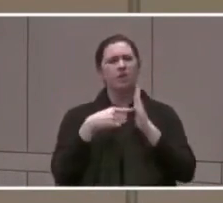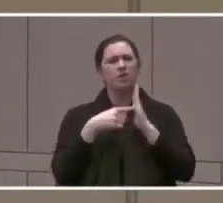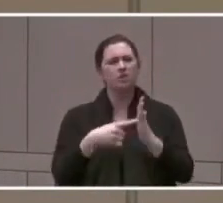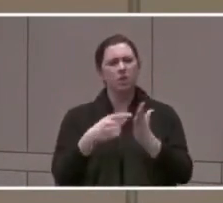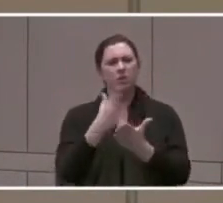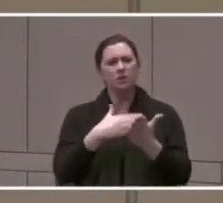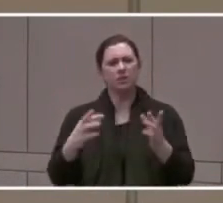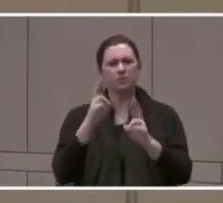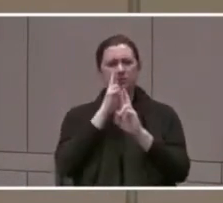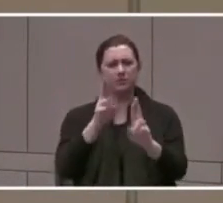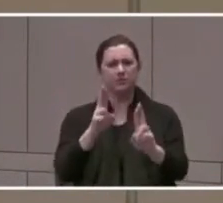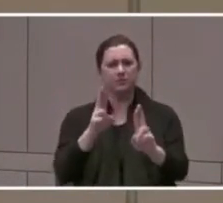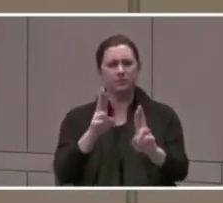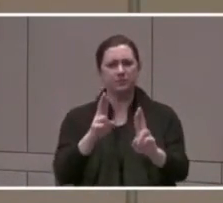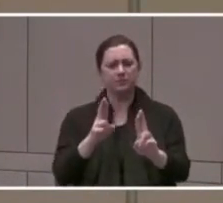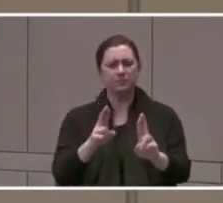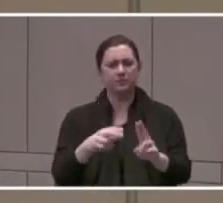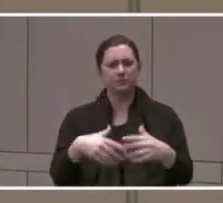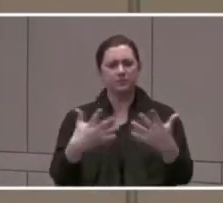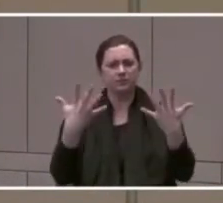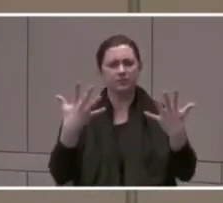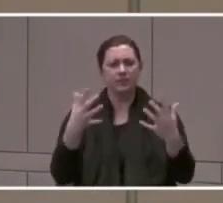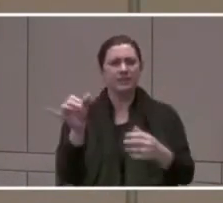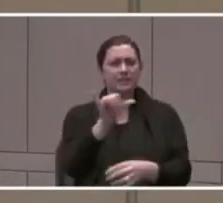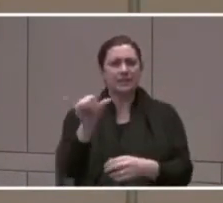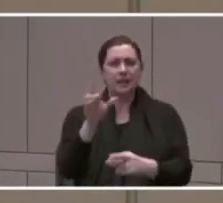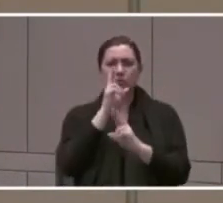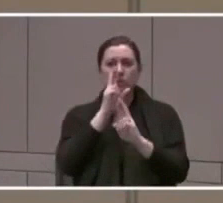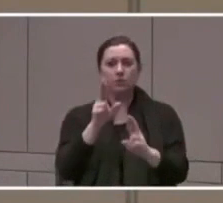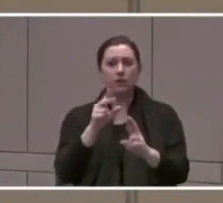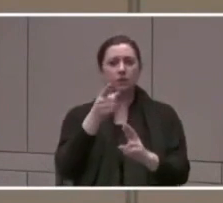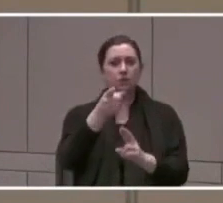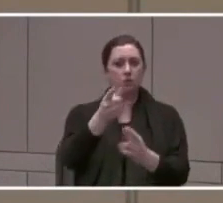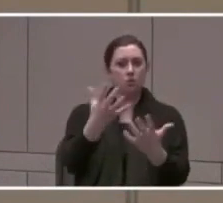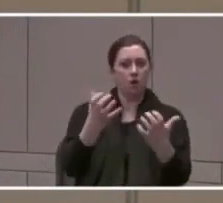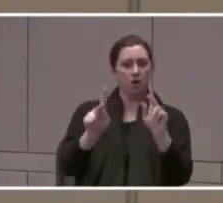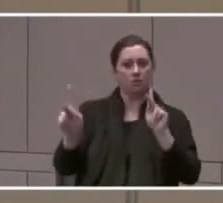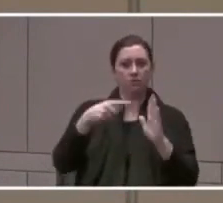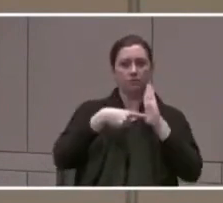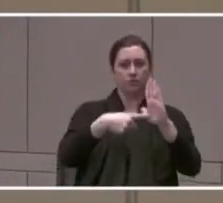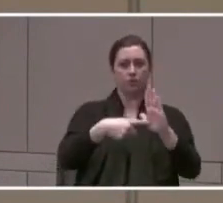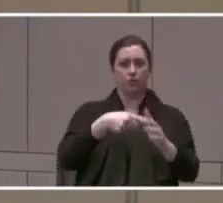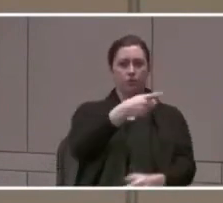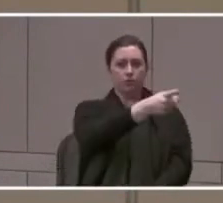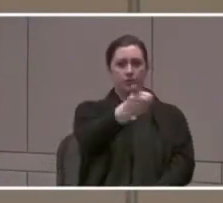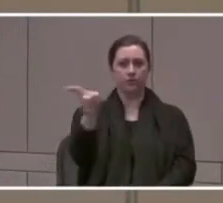respect. The same respect that you would ask people to show you.